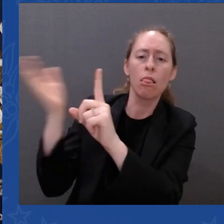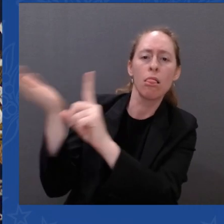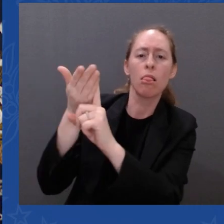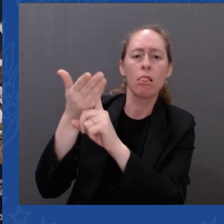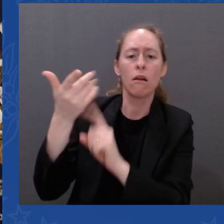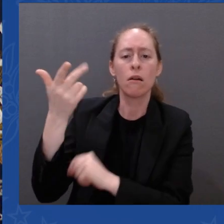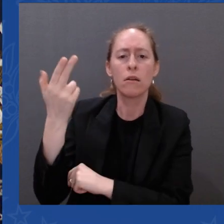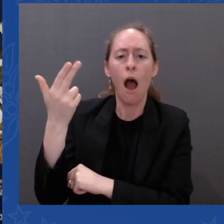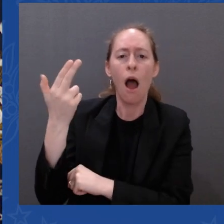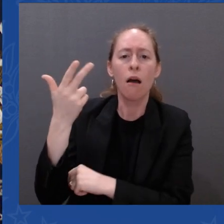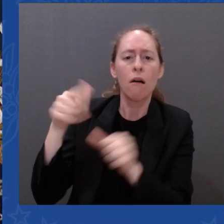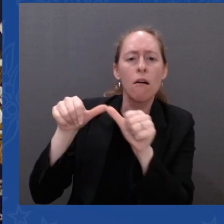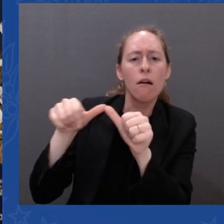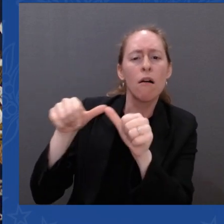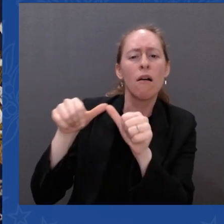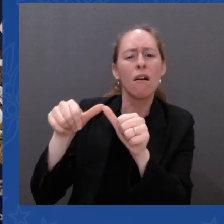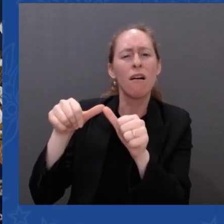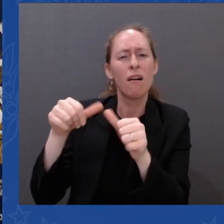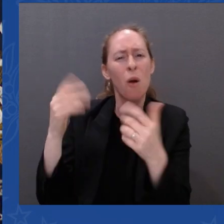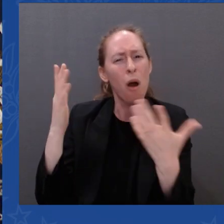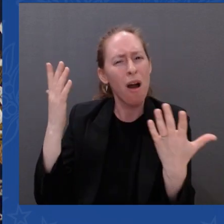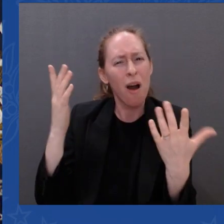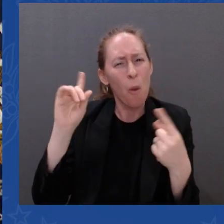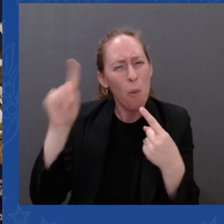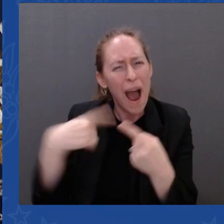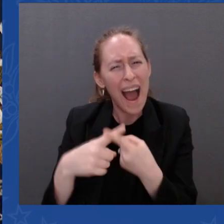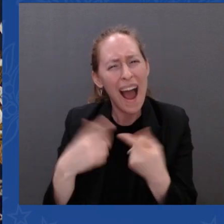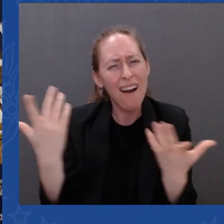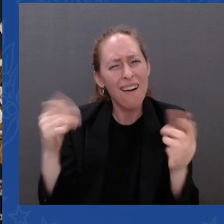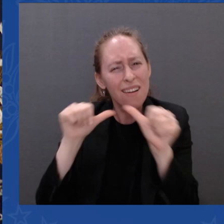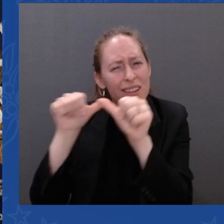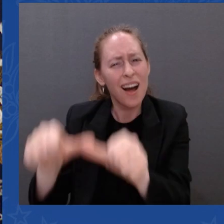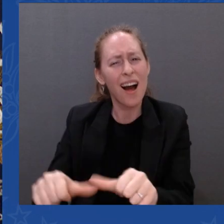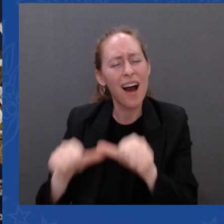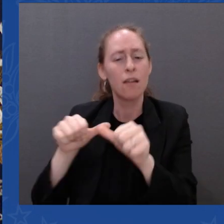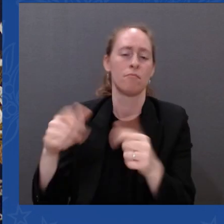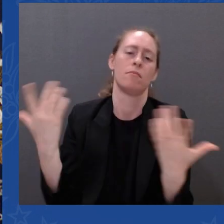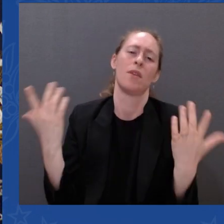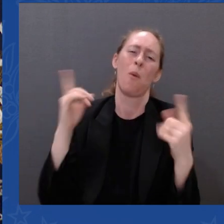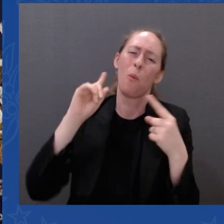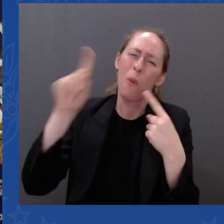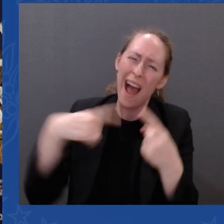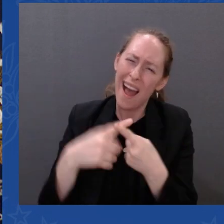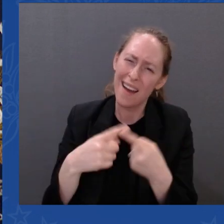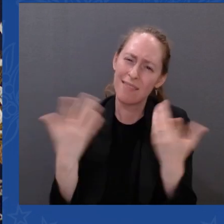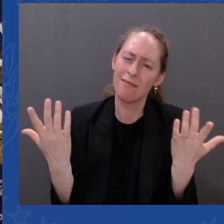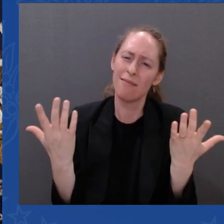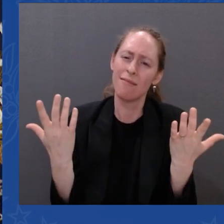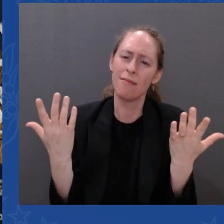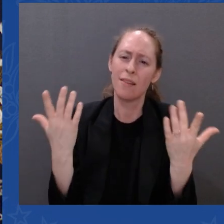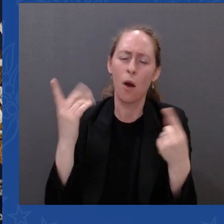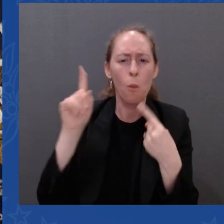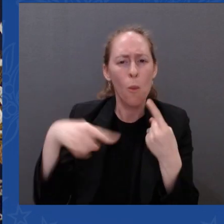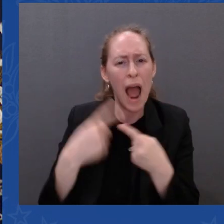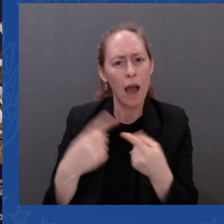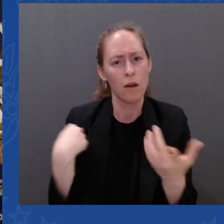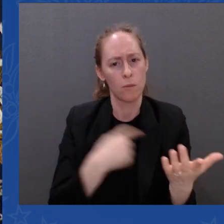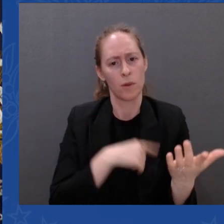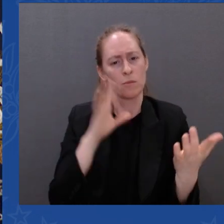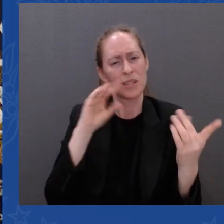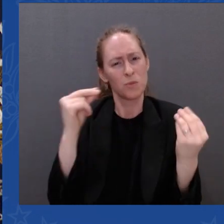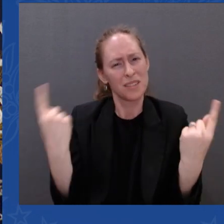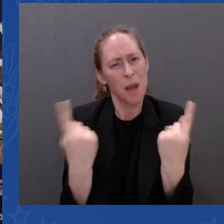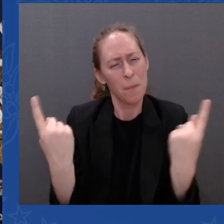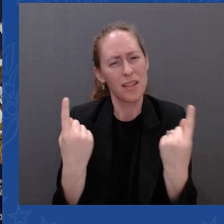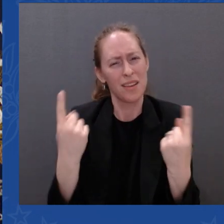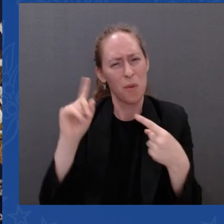It's been 340-3,448 days, 10 years, since I stood up at